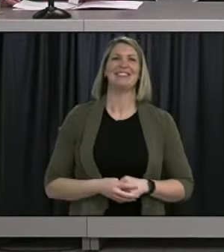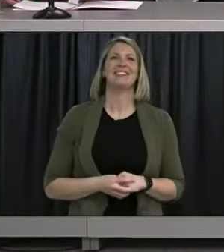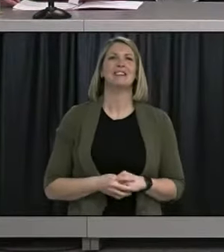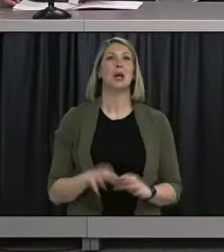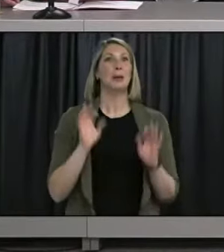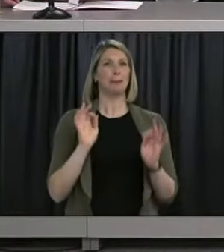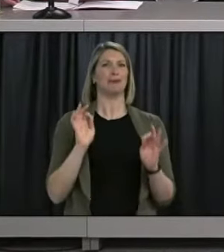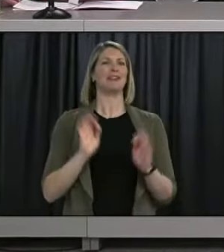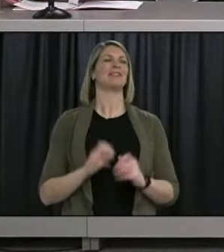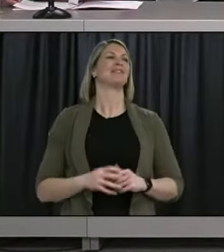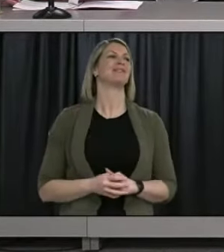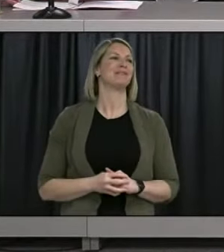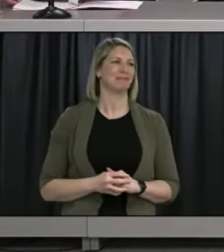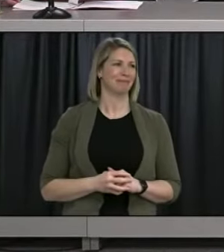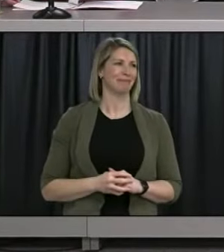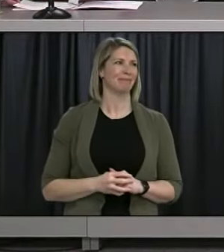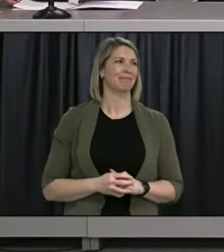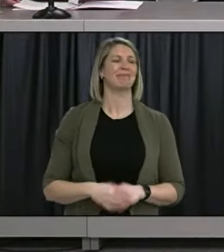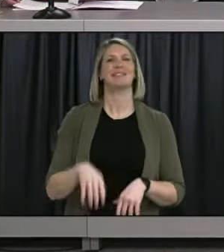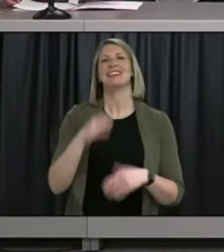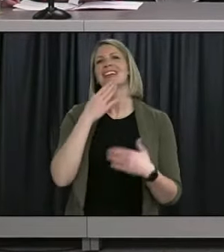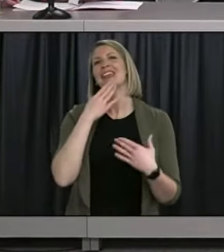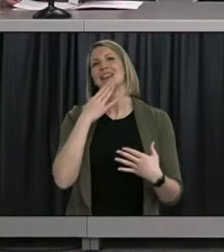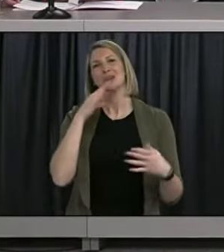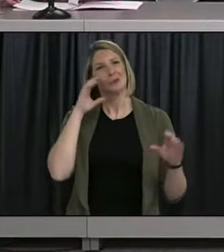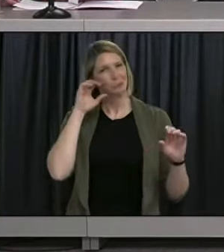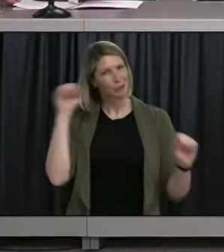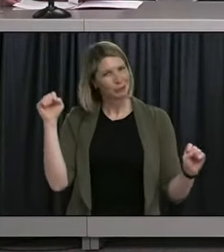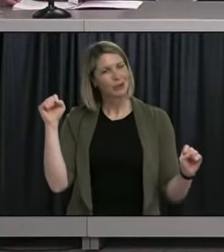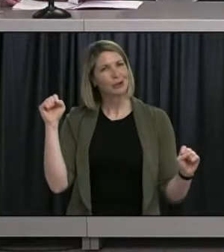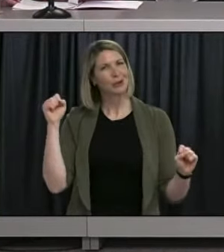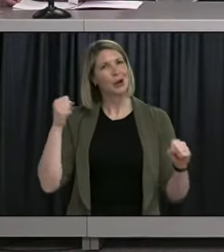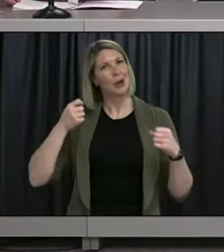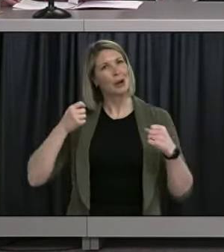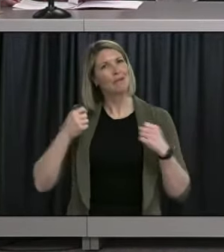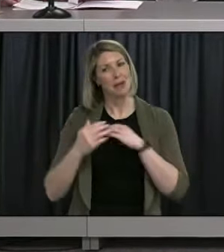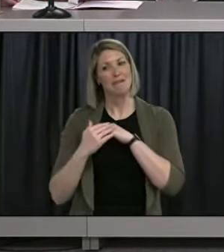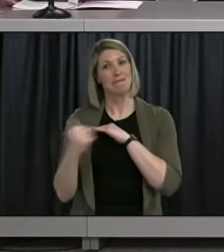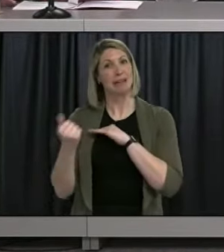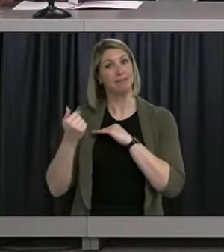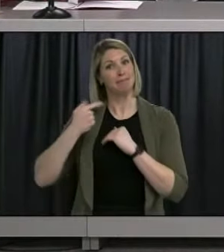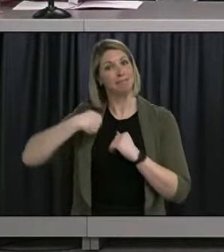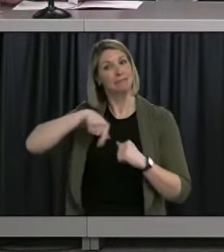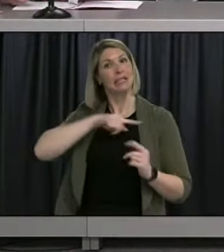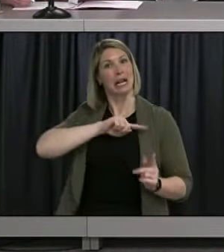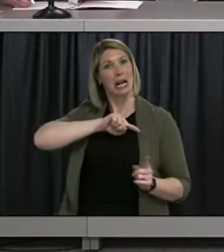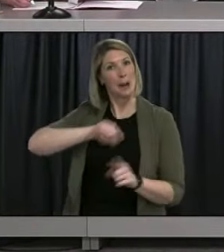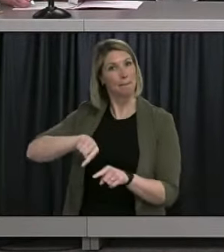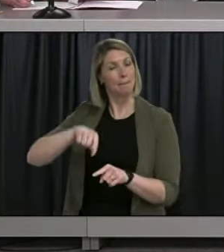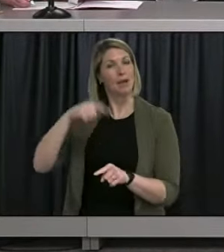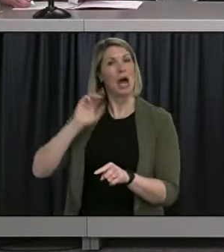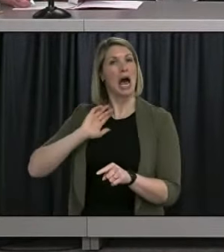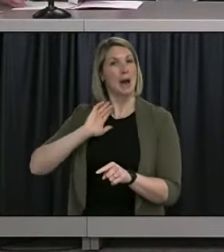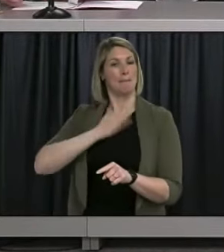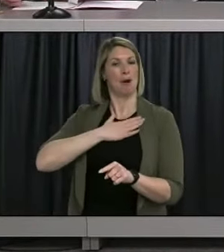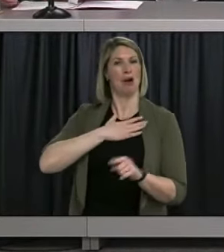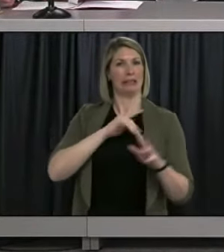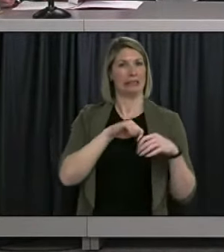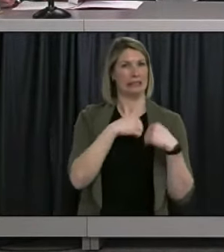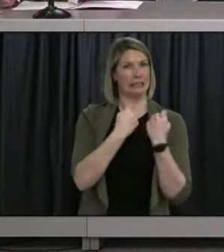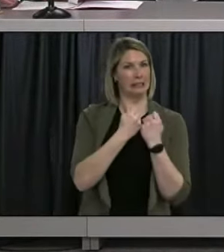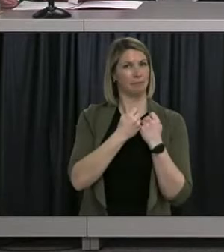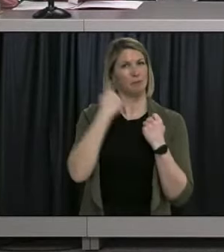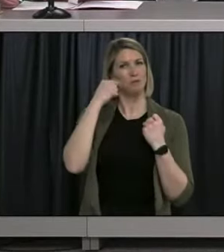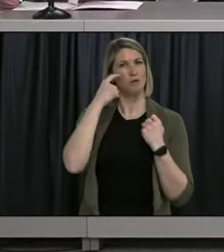Perfect. So thanks, Premier, for allowing the predictive analytics team to give a COVID-19 modelling